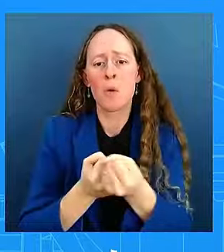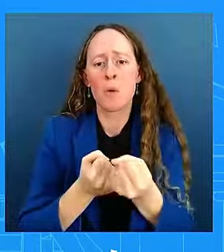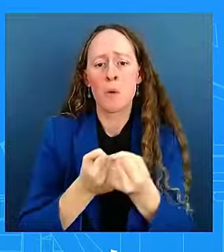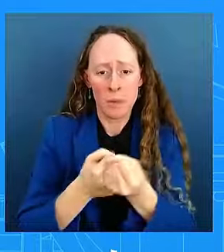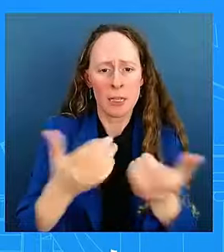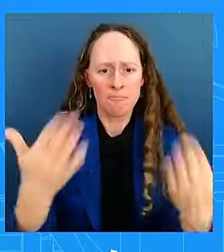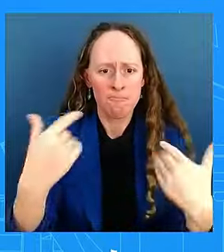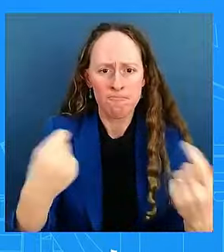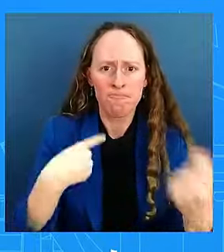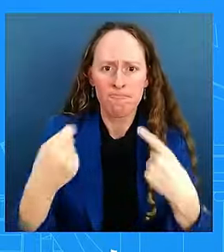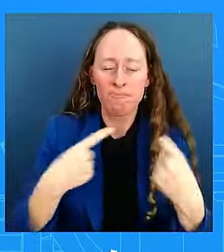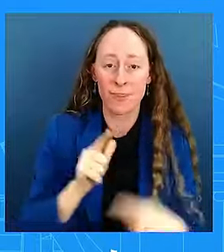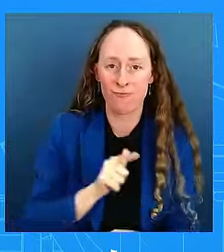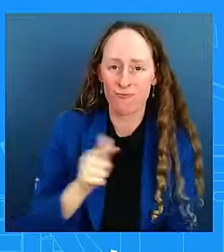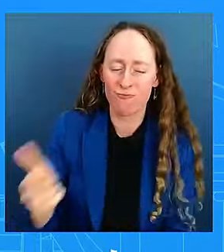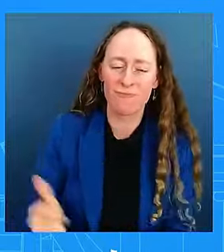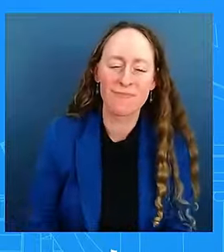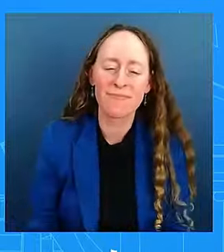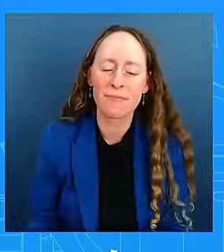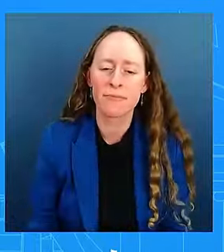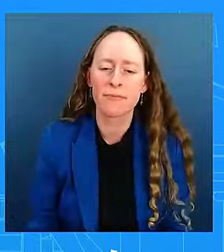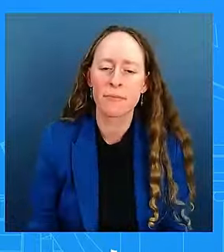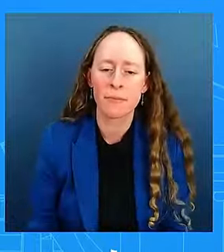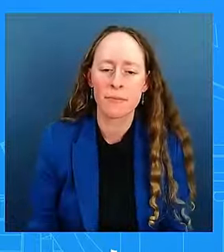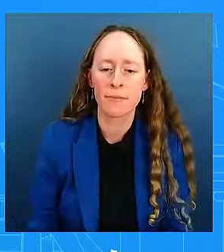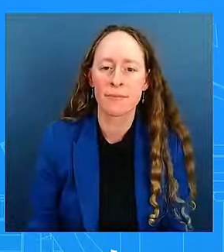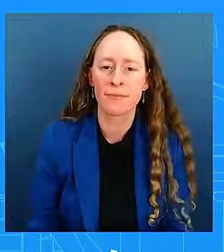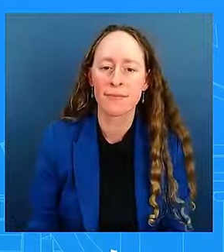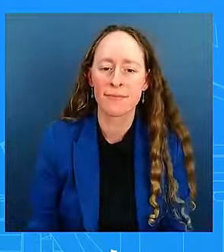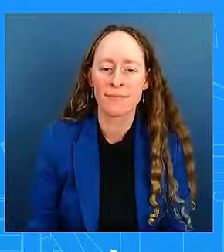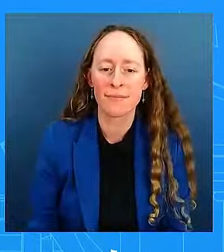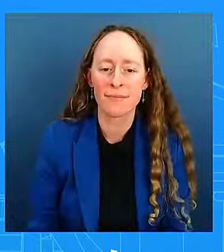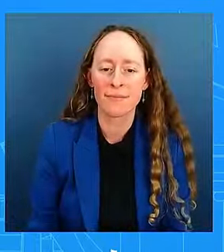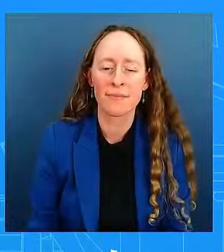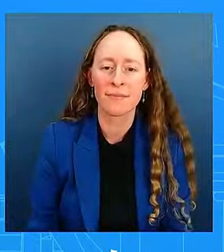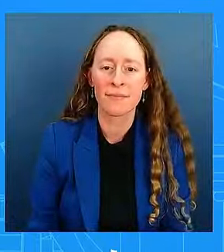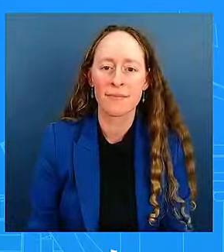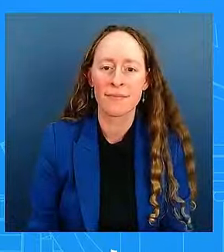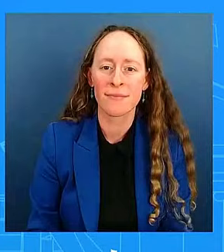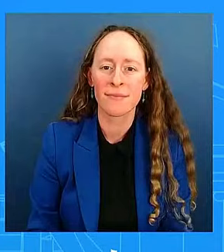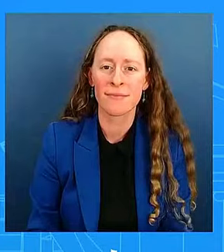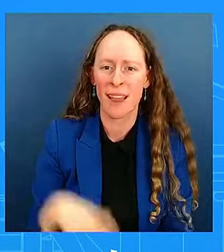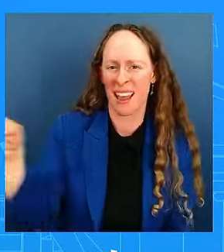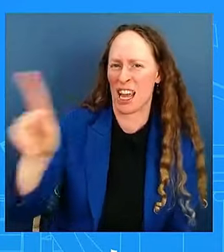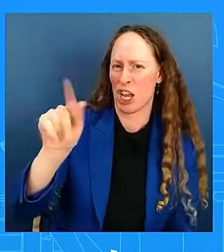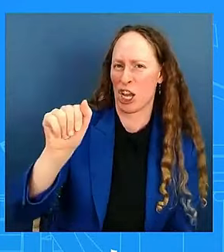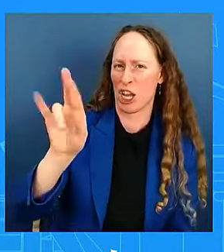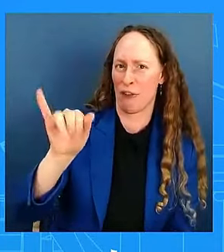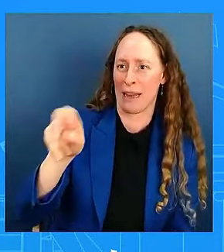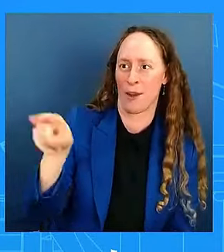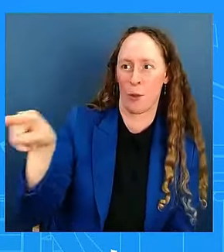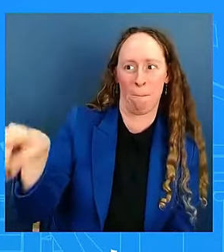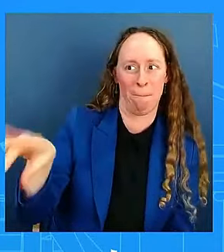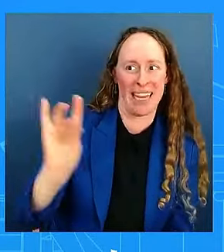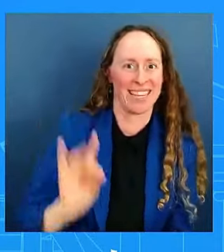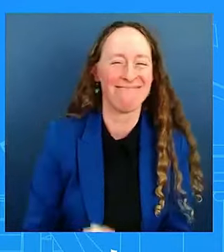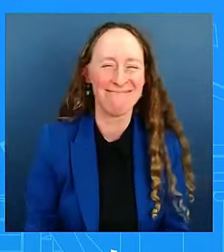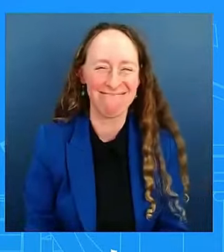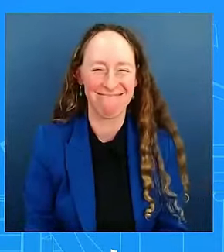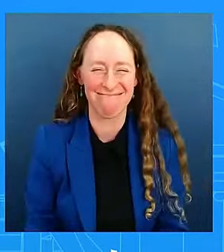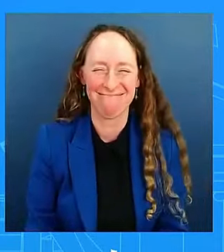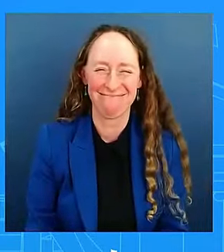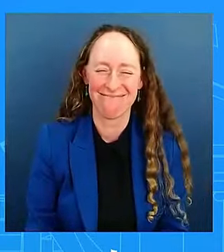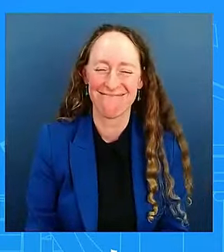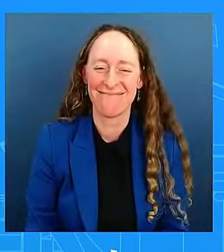You pick up, people. Yes, sir. Yes, sir. Go ahead, Josh. Thanks again for doing this, Mr. President. Two questions.